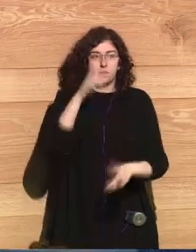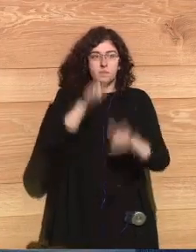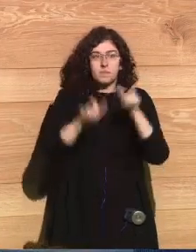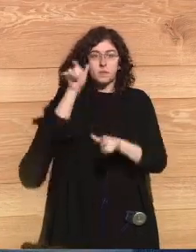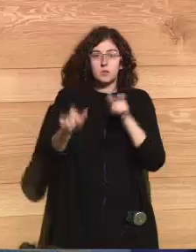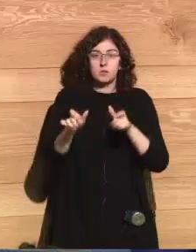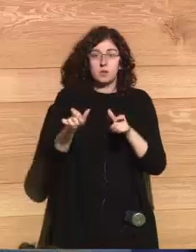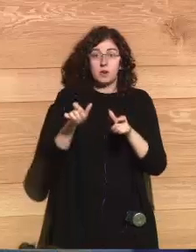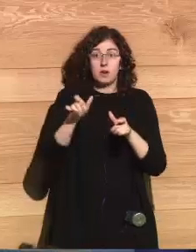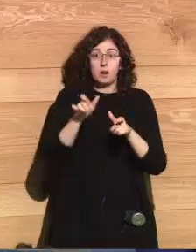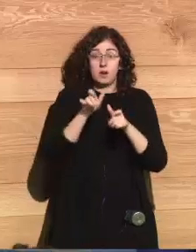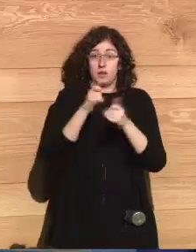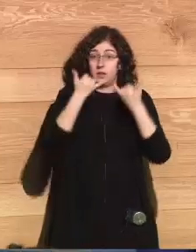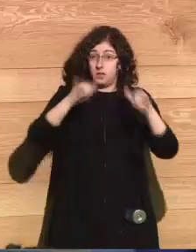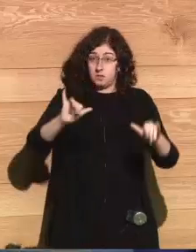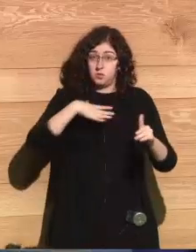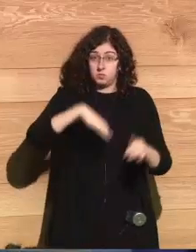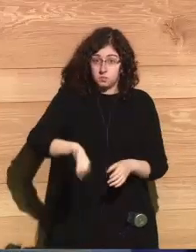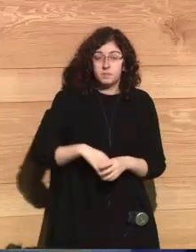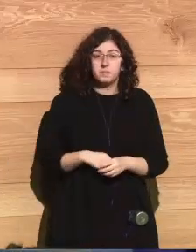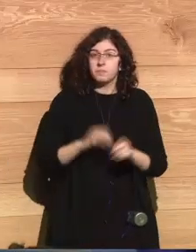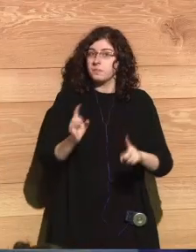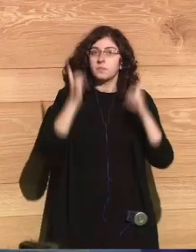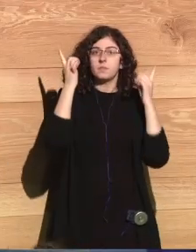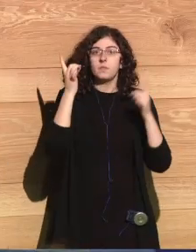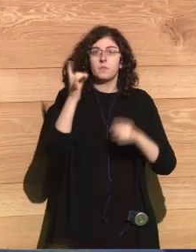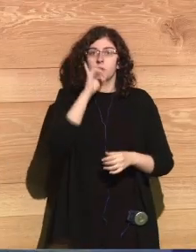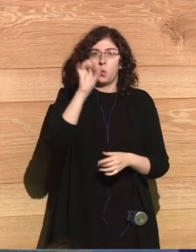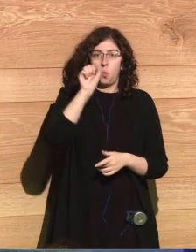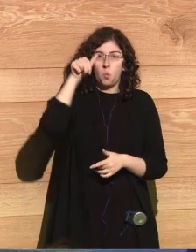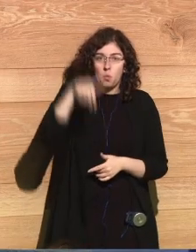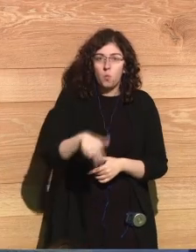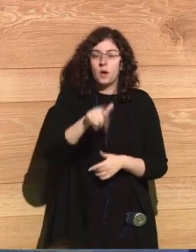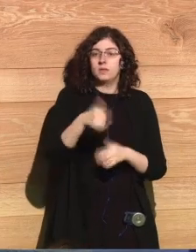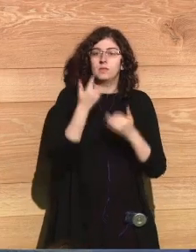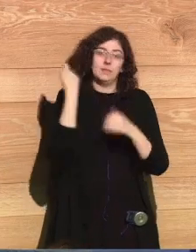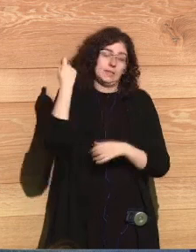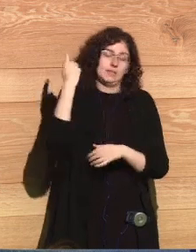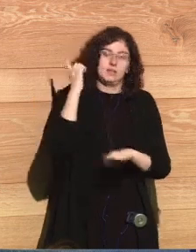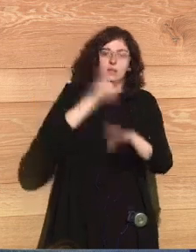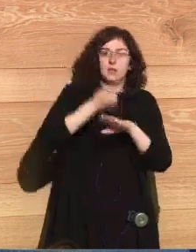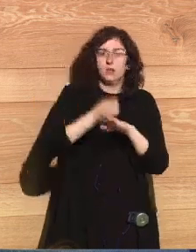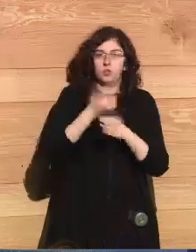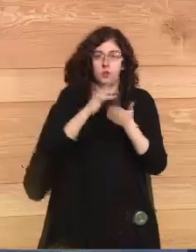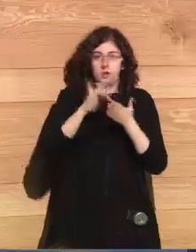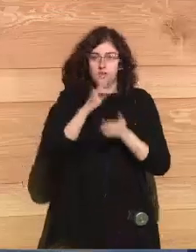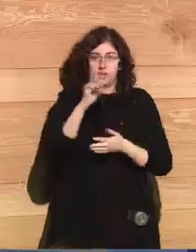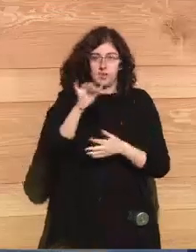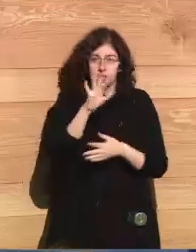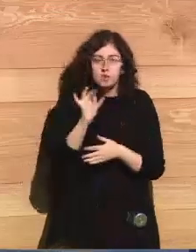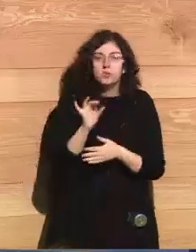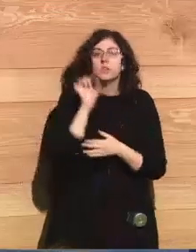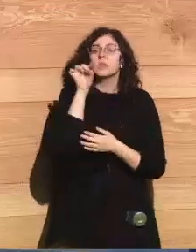to thank all the people who had made this possible and first Juan Zafra who's the director who's the editor